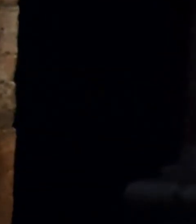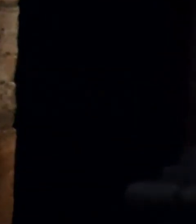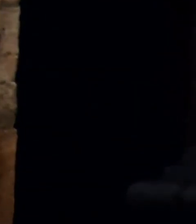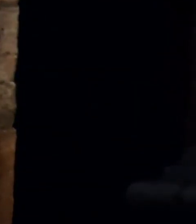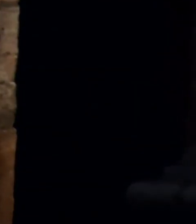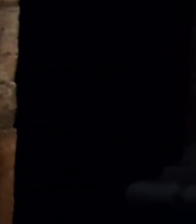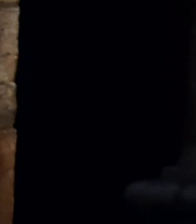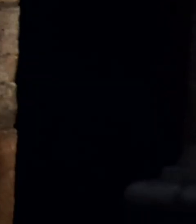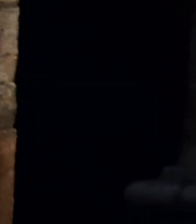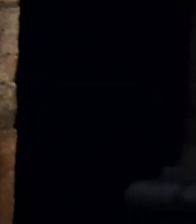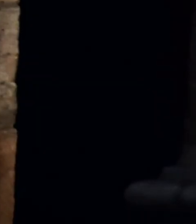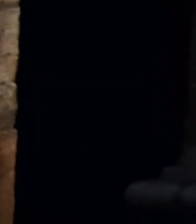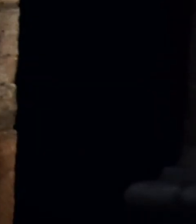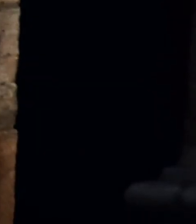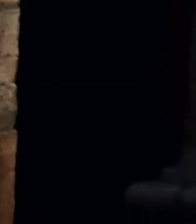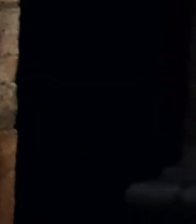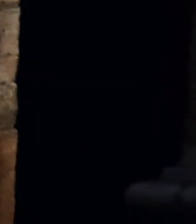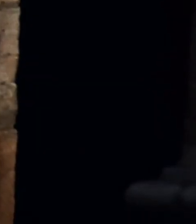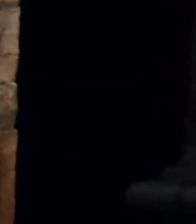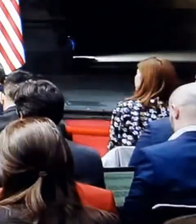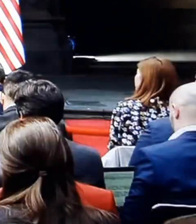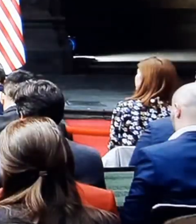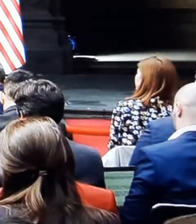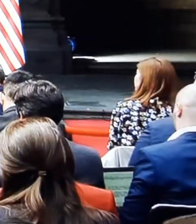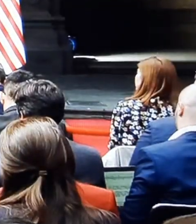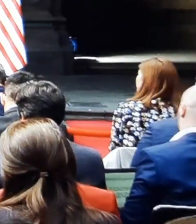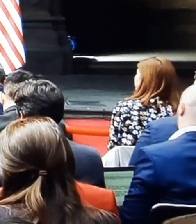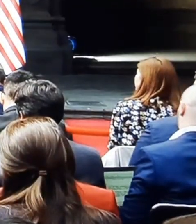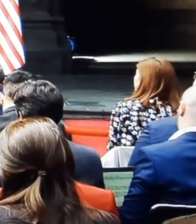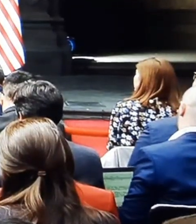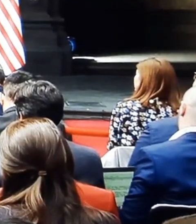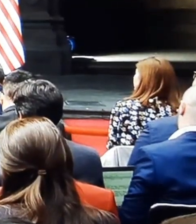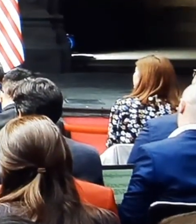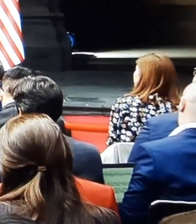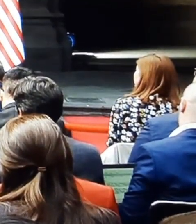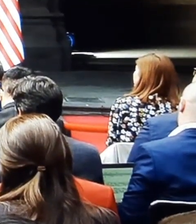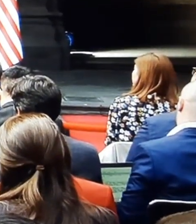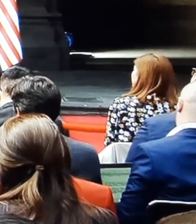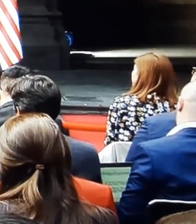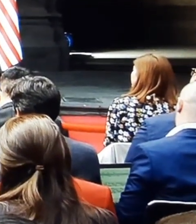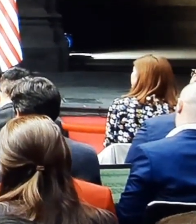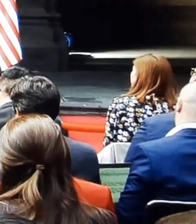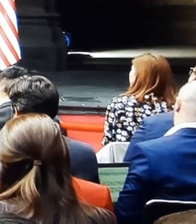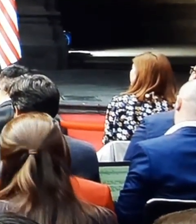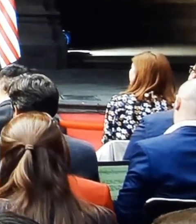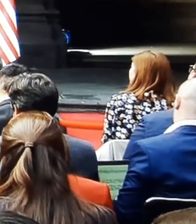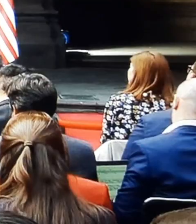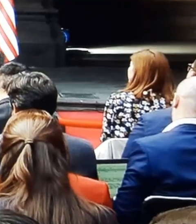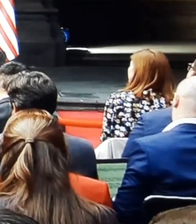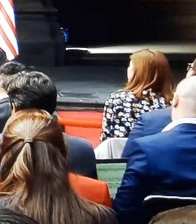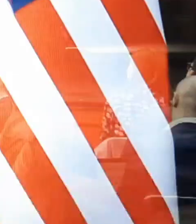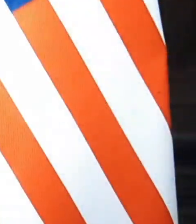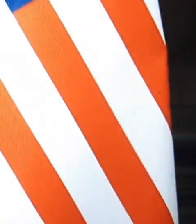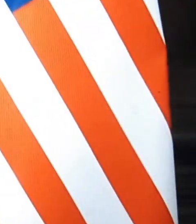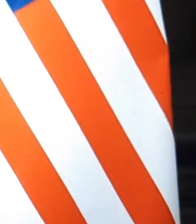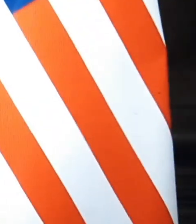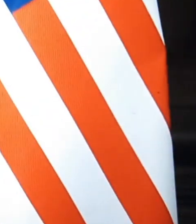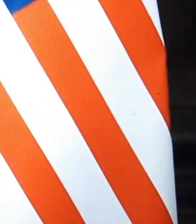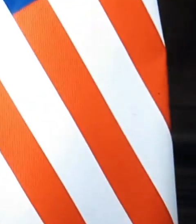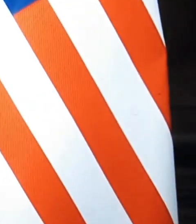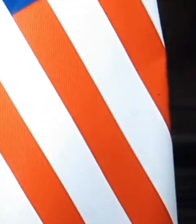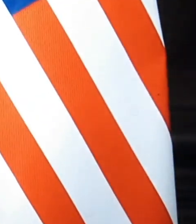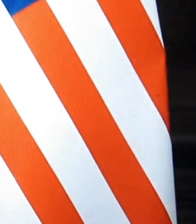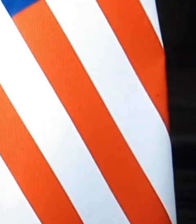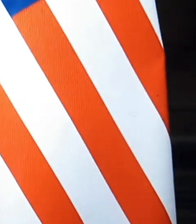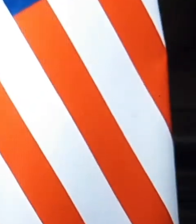used in synthetic drugs as we go after the laboratories where they're made and the stash houses where